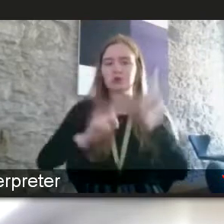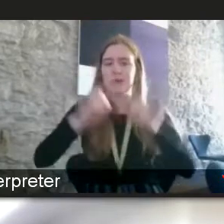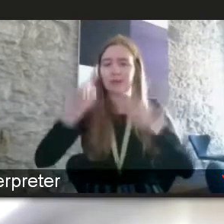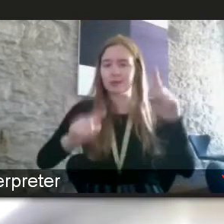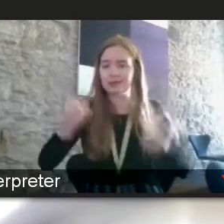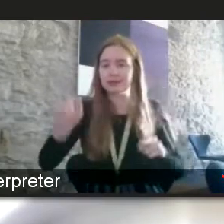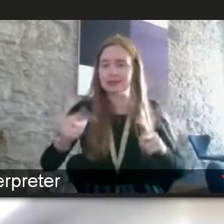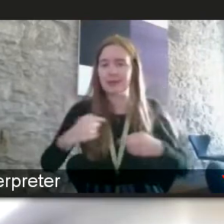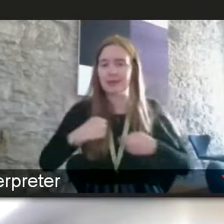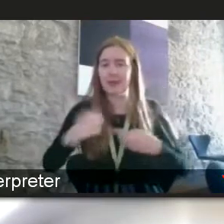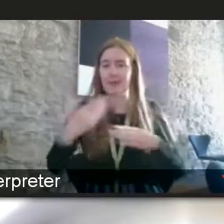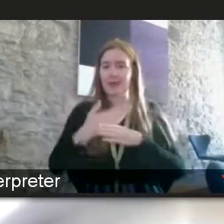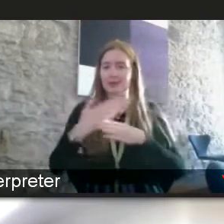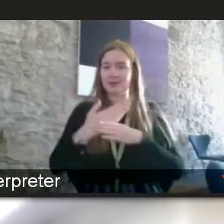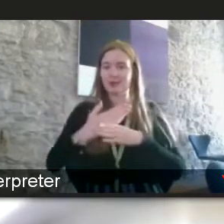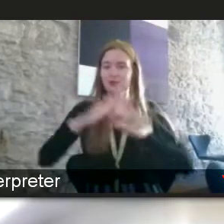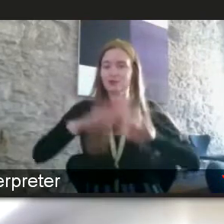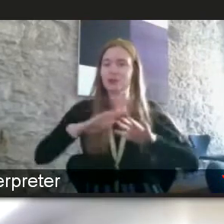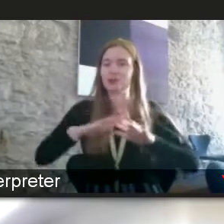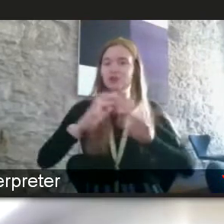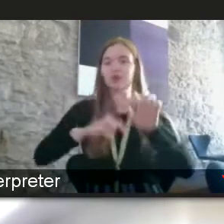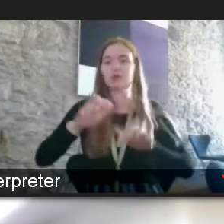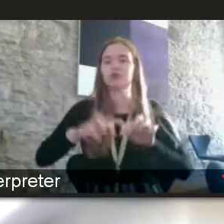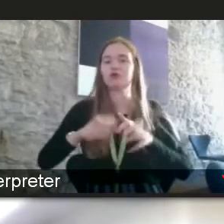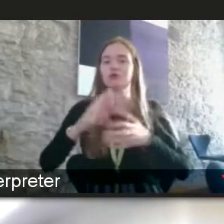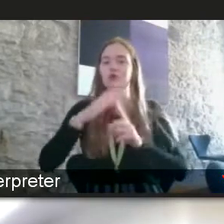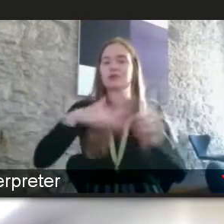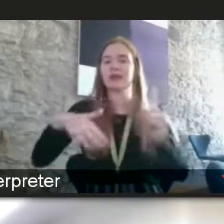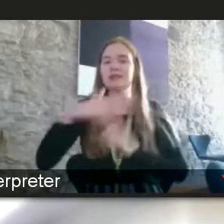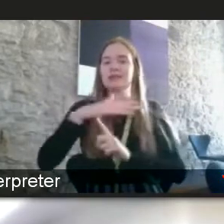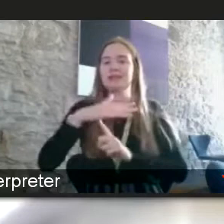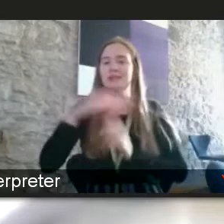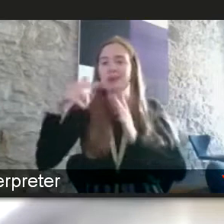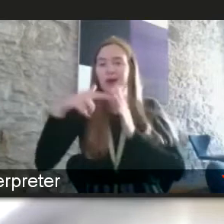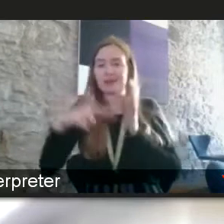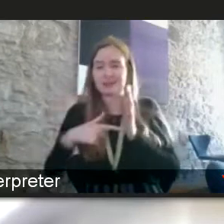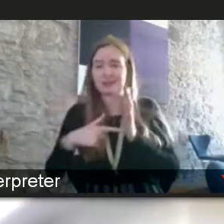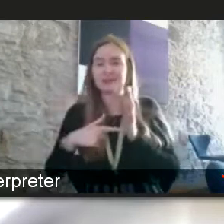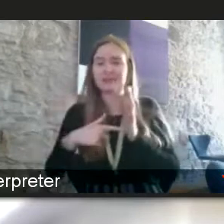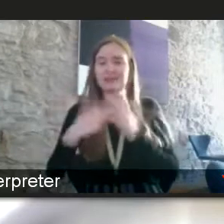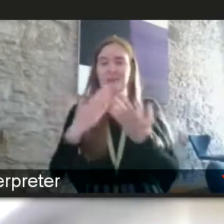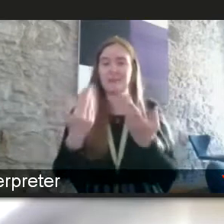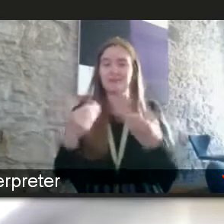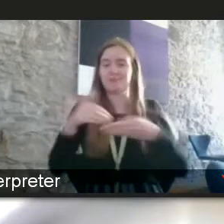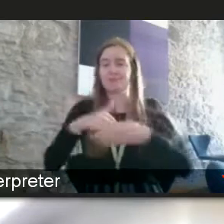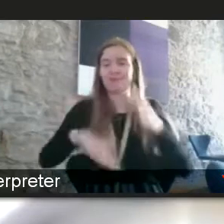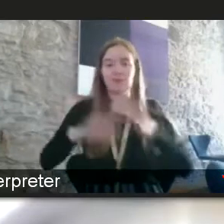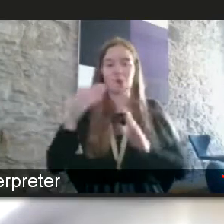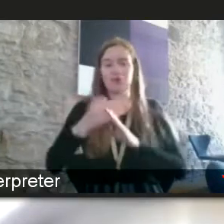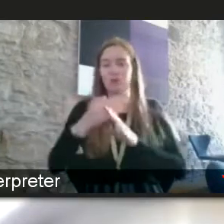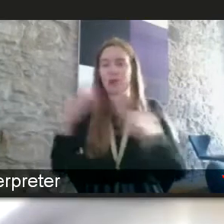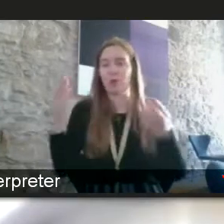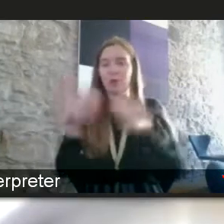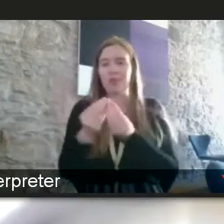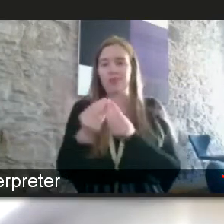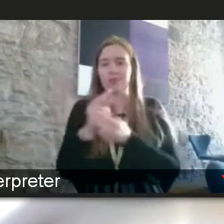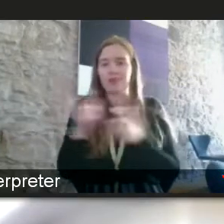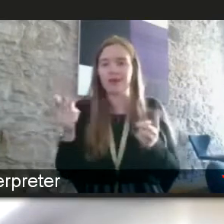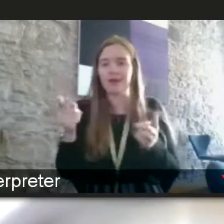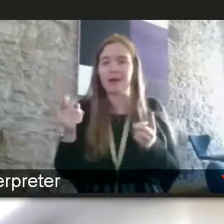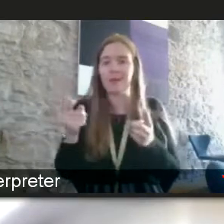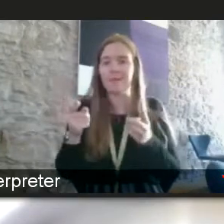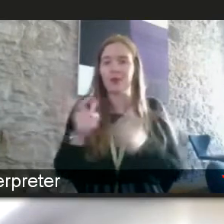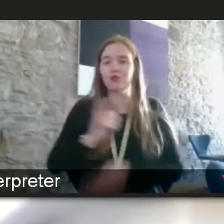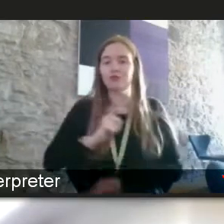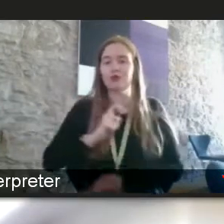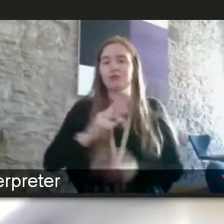in the british computer society who are the uk industry body for it i've been with them my entire career i'm now a chartered fellow and i'm